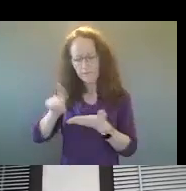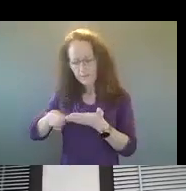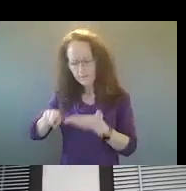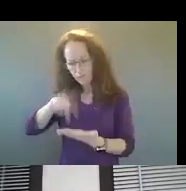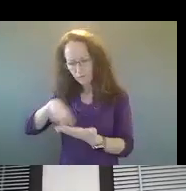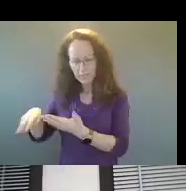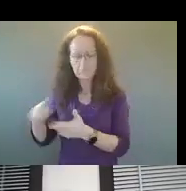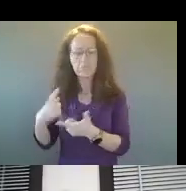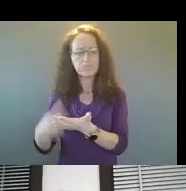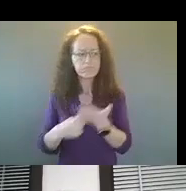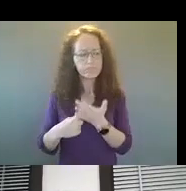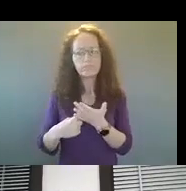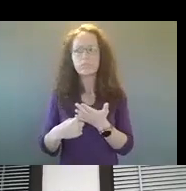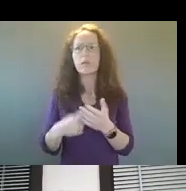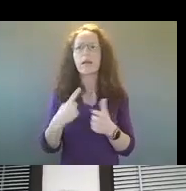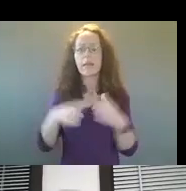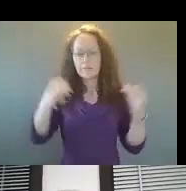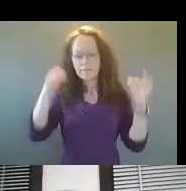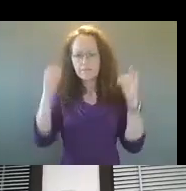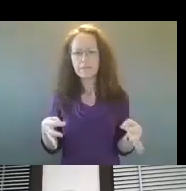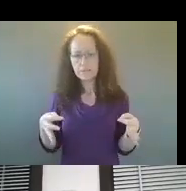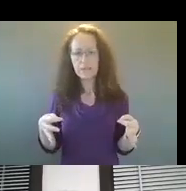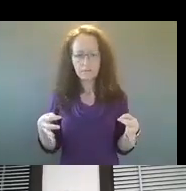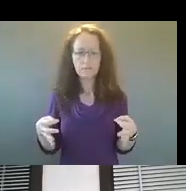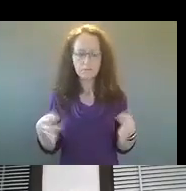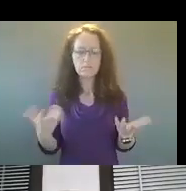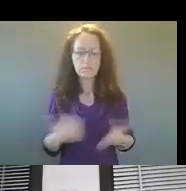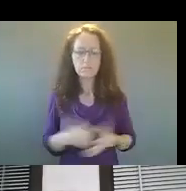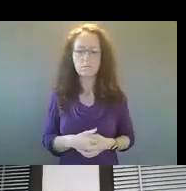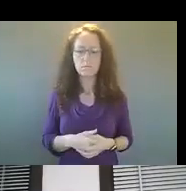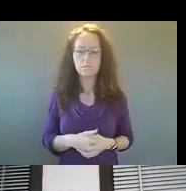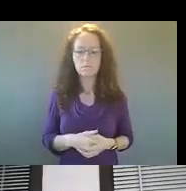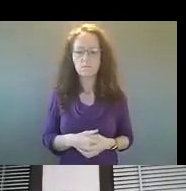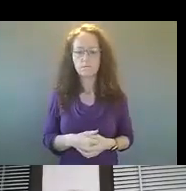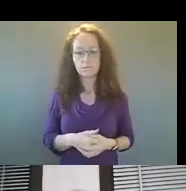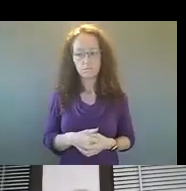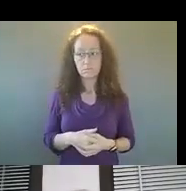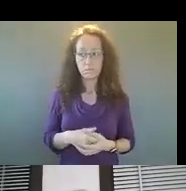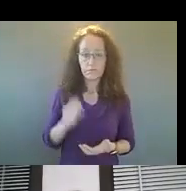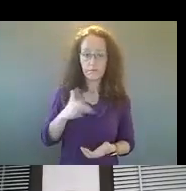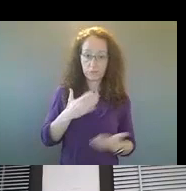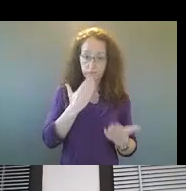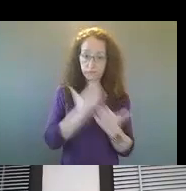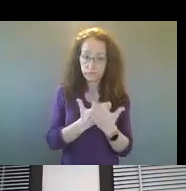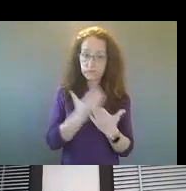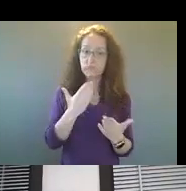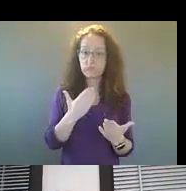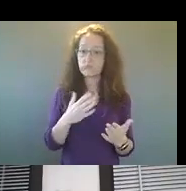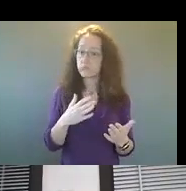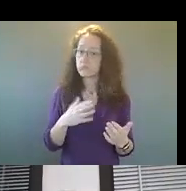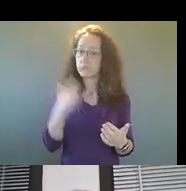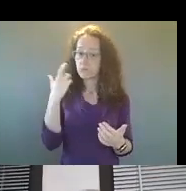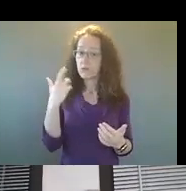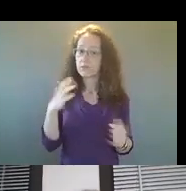findings, uh, of fact regarding those allegations, deciding whether there's merit or no merit to the allegations. So